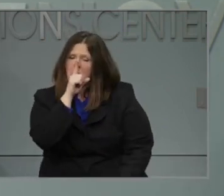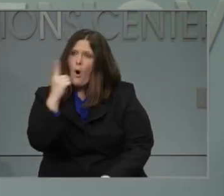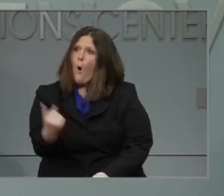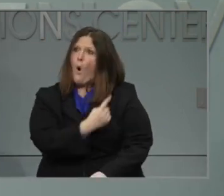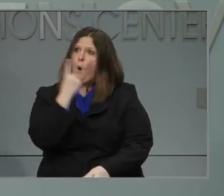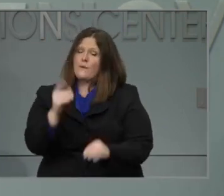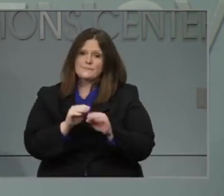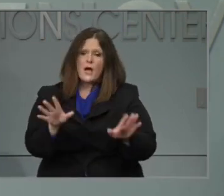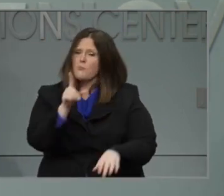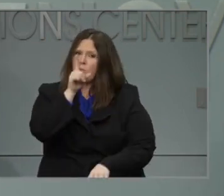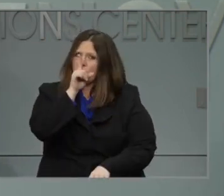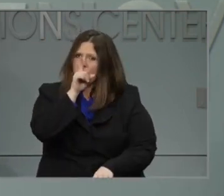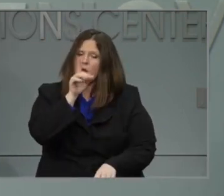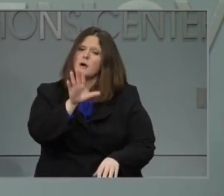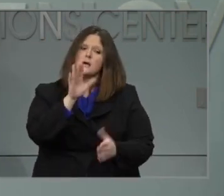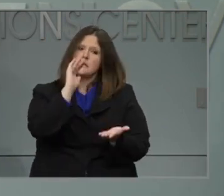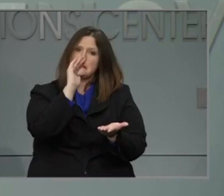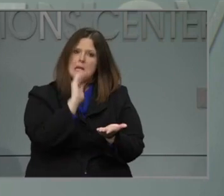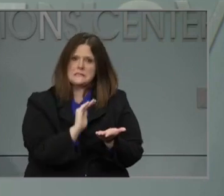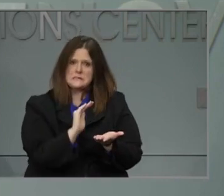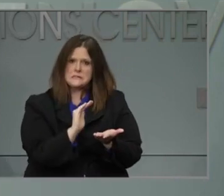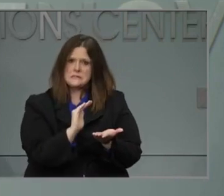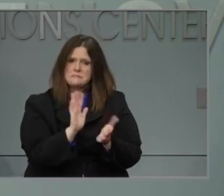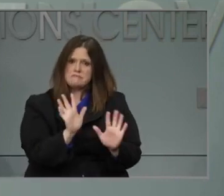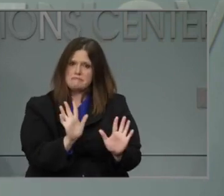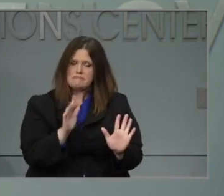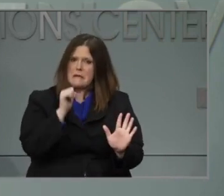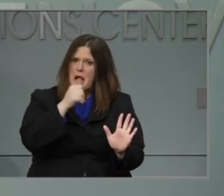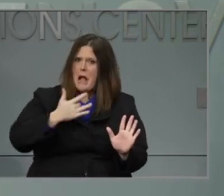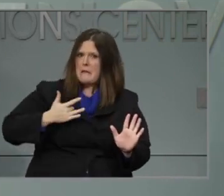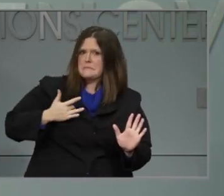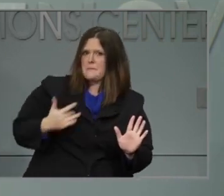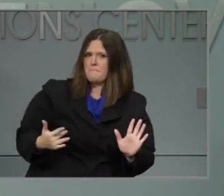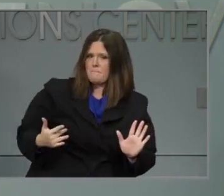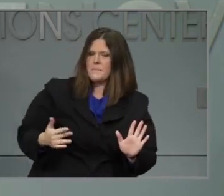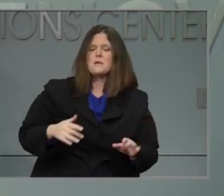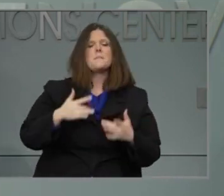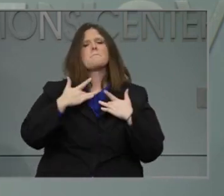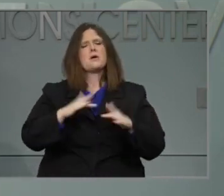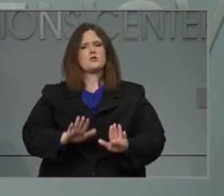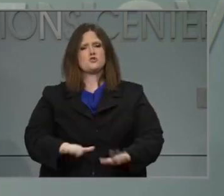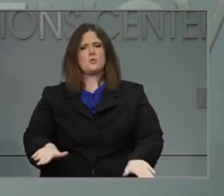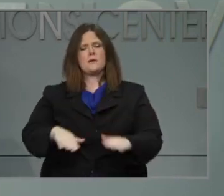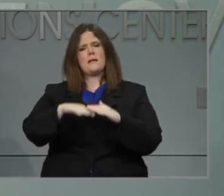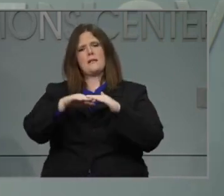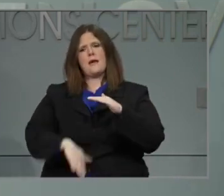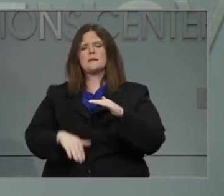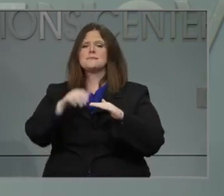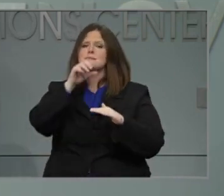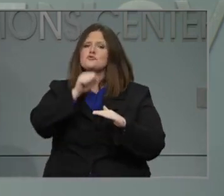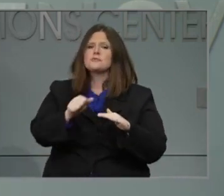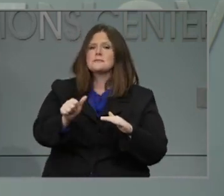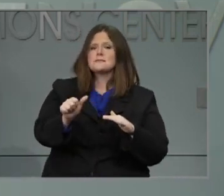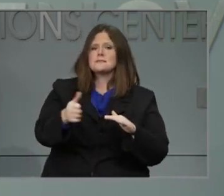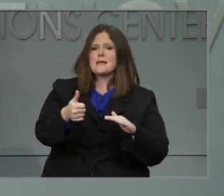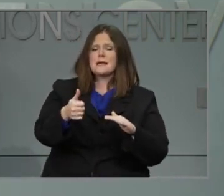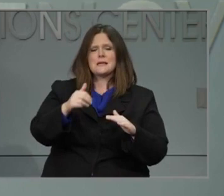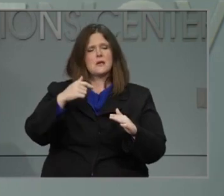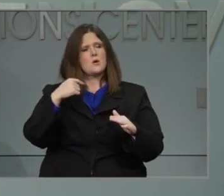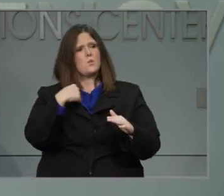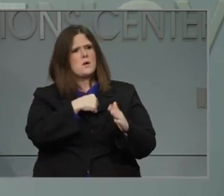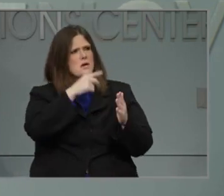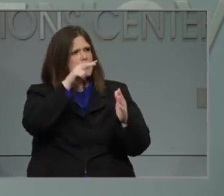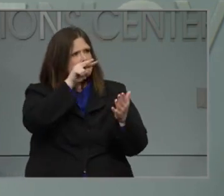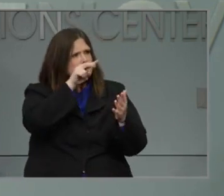But what we're seeing is it seems like, particularly in younger age children, particularly under the age of 10, it seems that studies